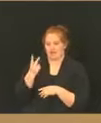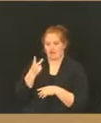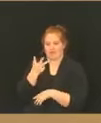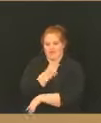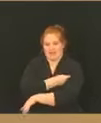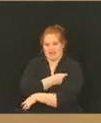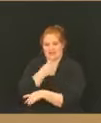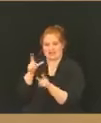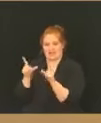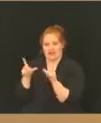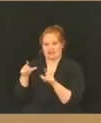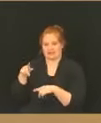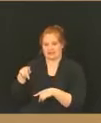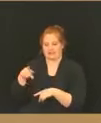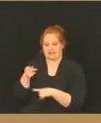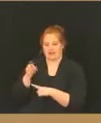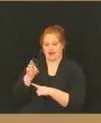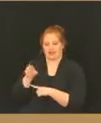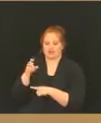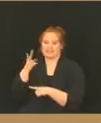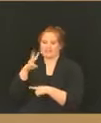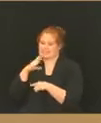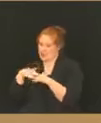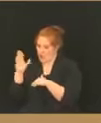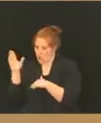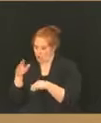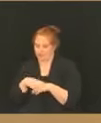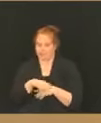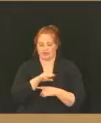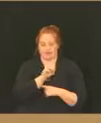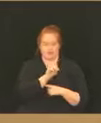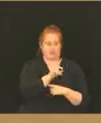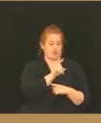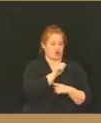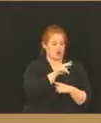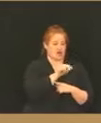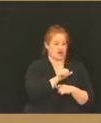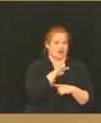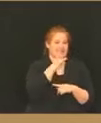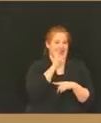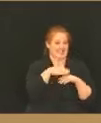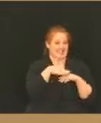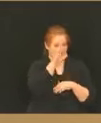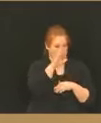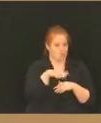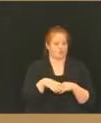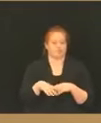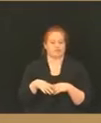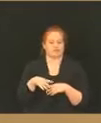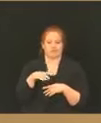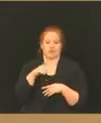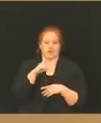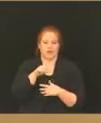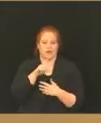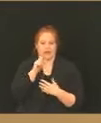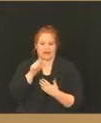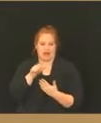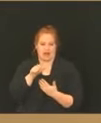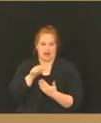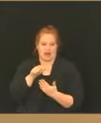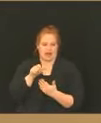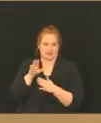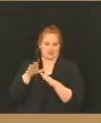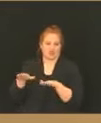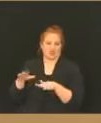Pfizer is licensed for those 16 and older and Moderna is licensed for those 18 and older. So really does not approach Children's